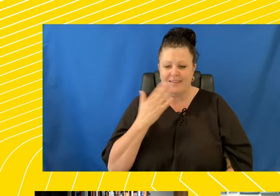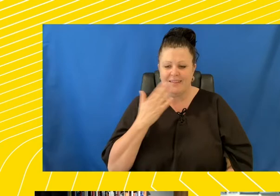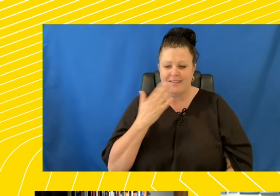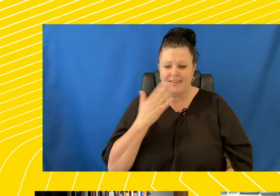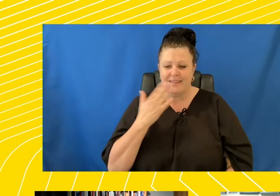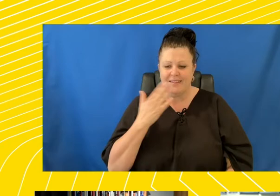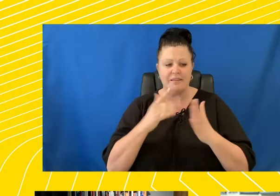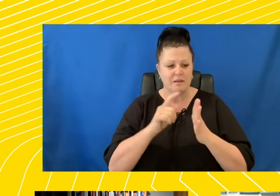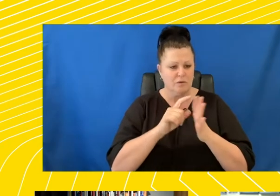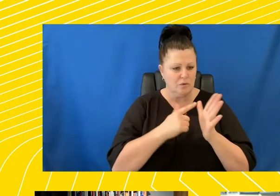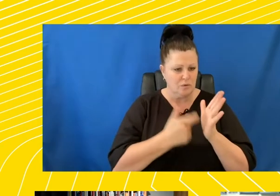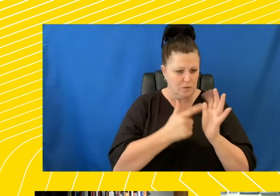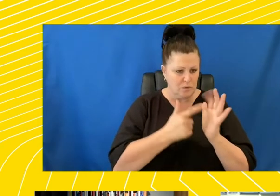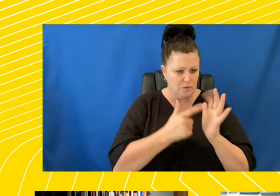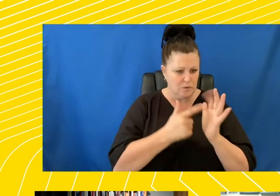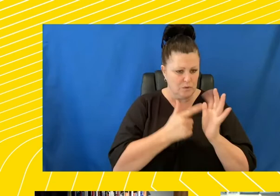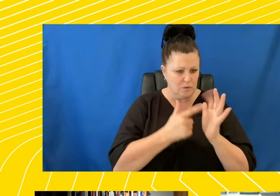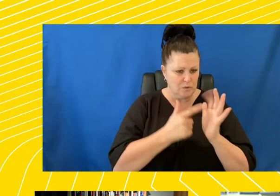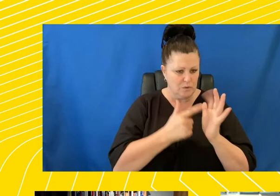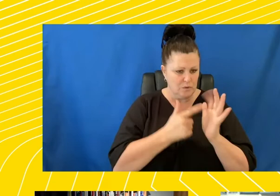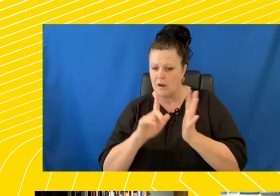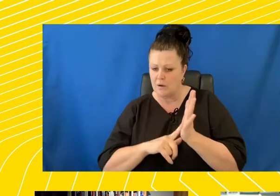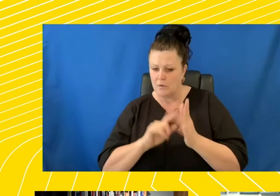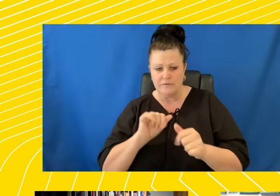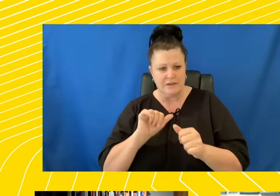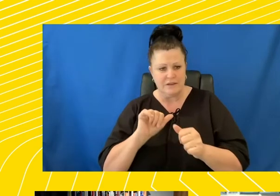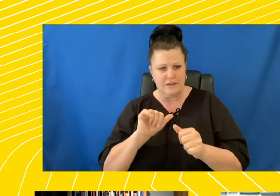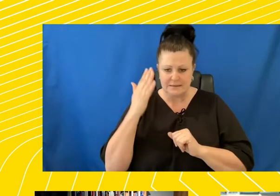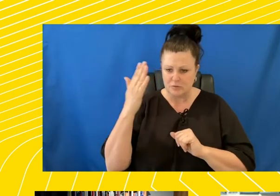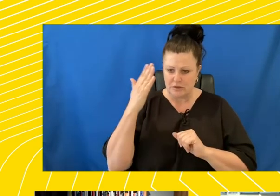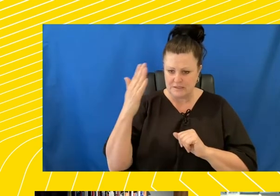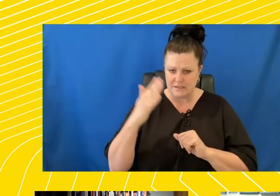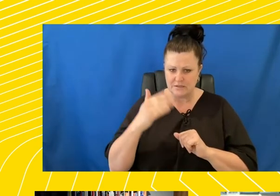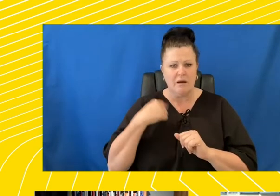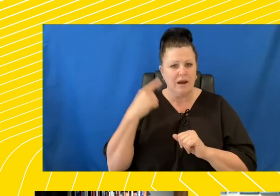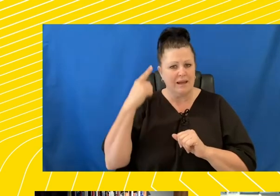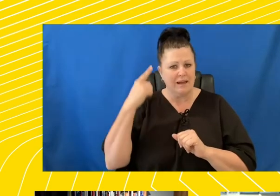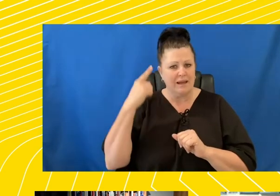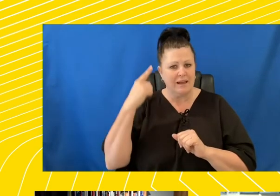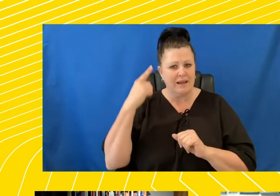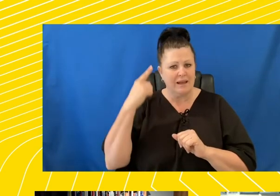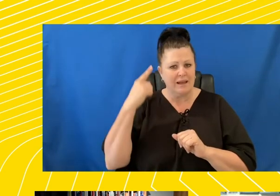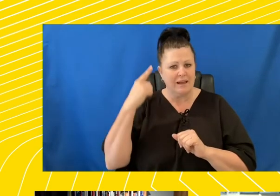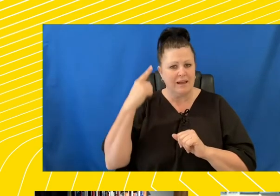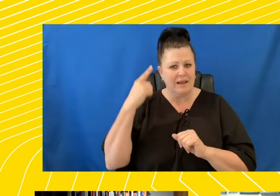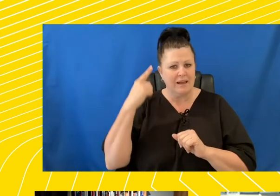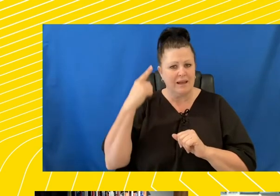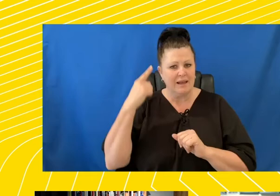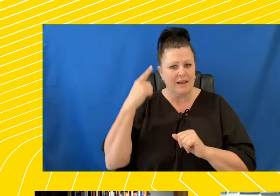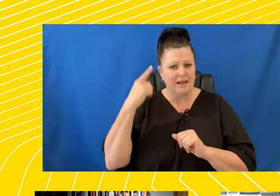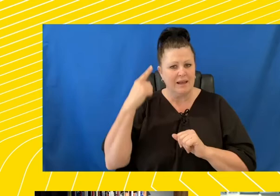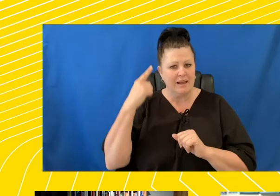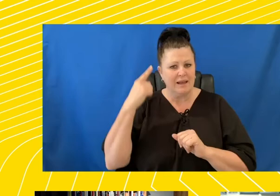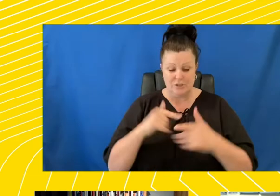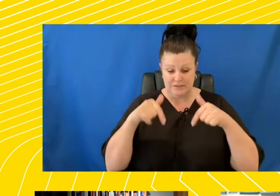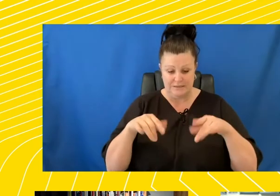and Michael for fantastic presentations. And I think really important presentations, because actually I think in Australia